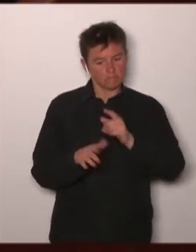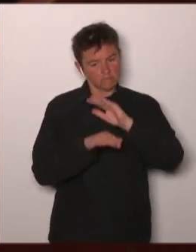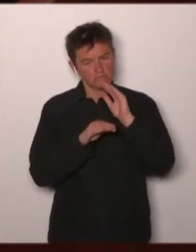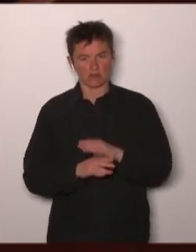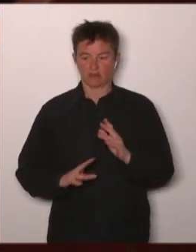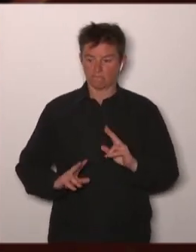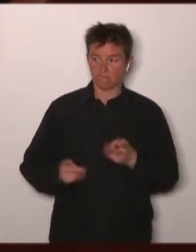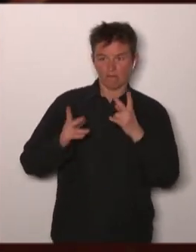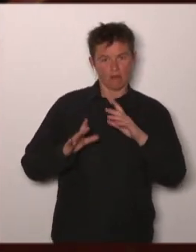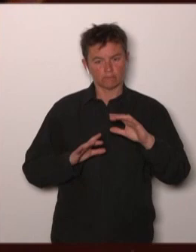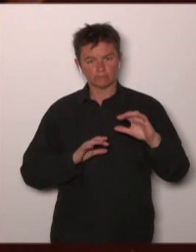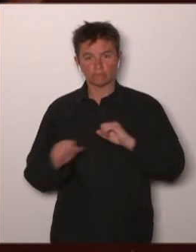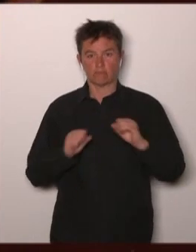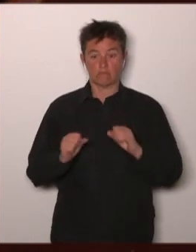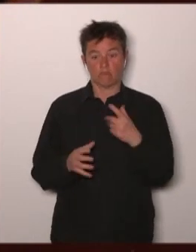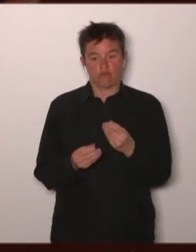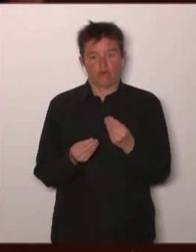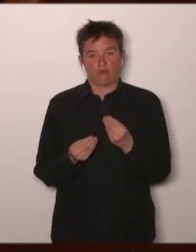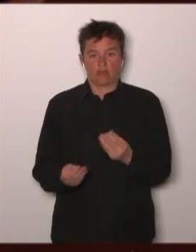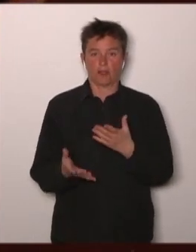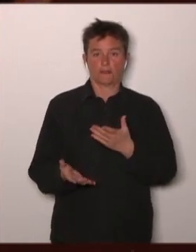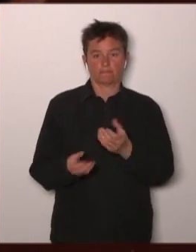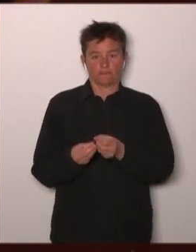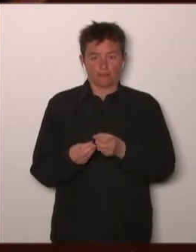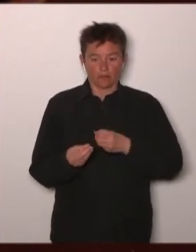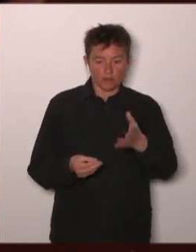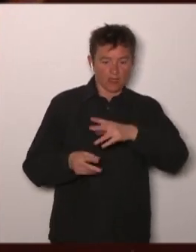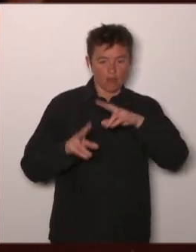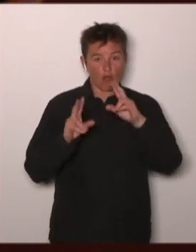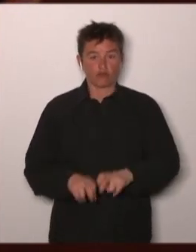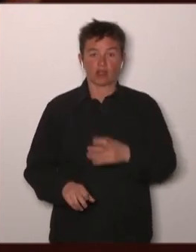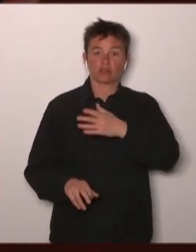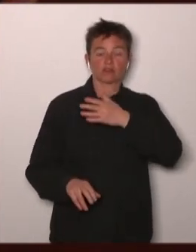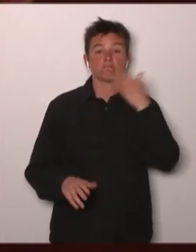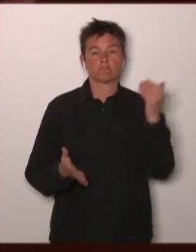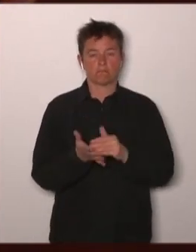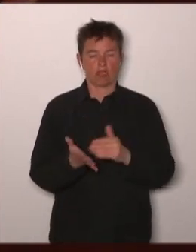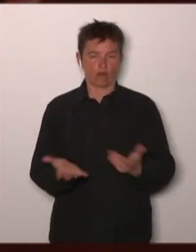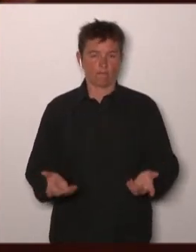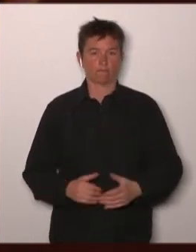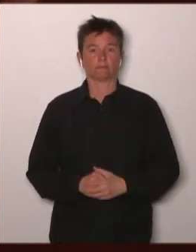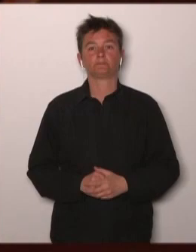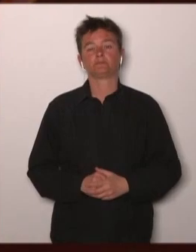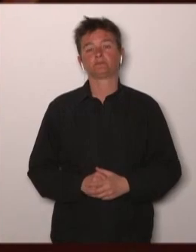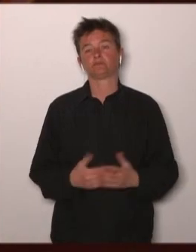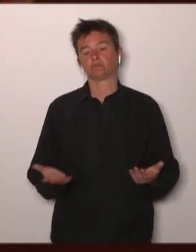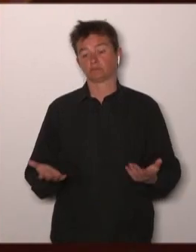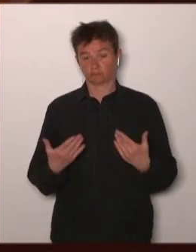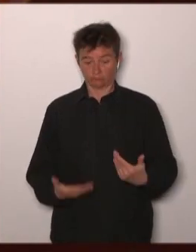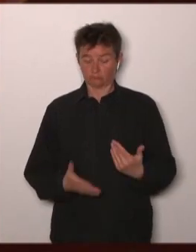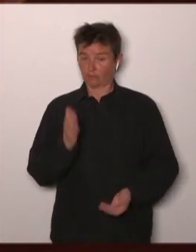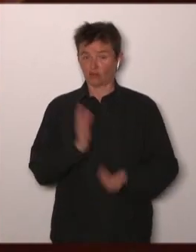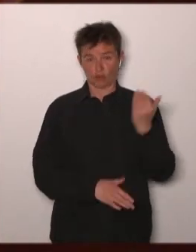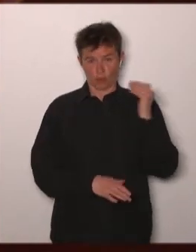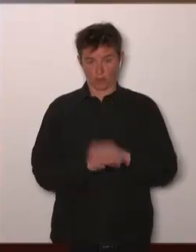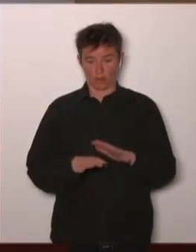optimization one question is we are going to speak the whole day today and tomorrow about this